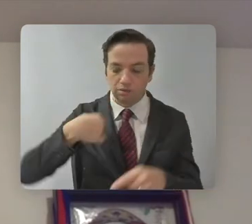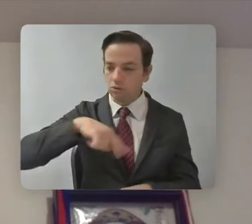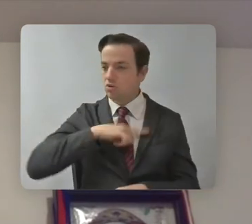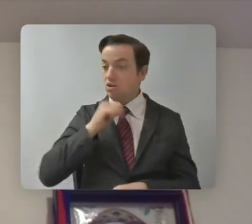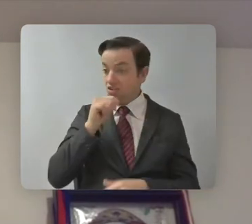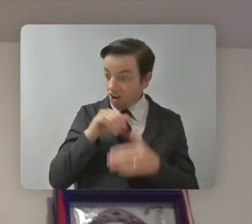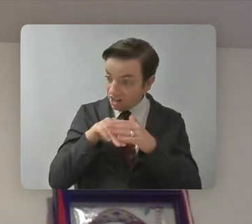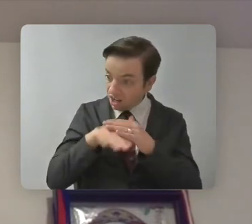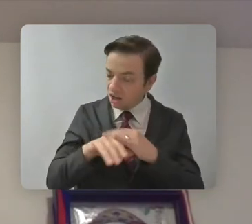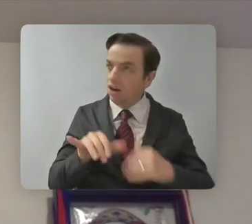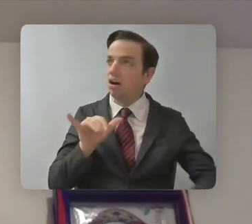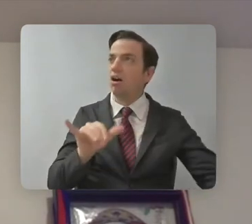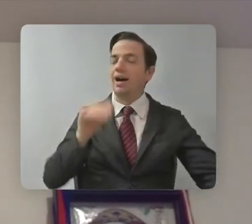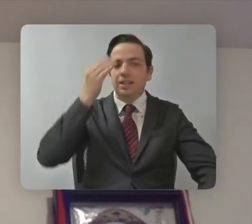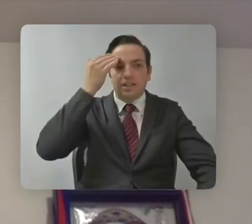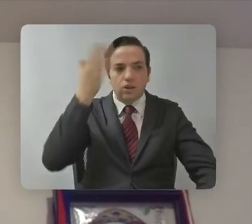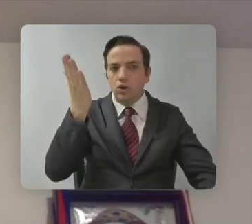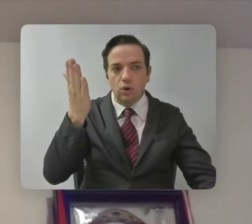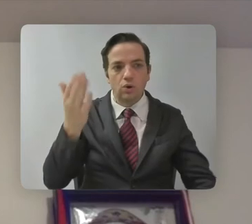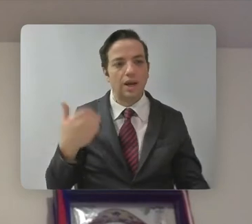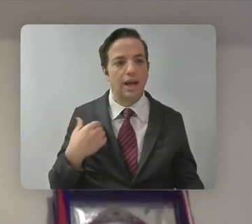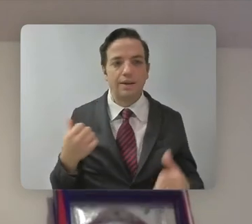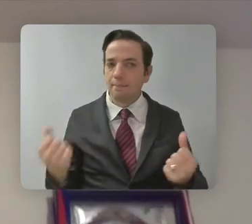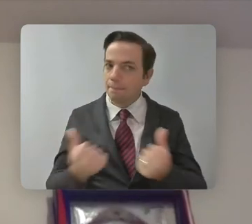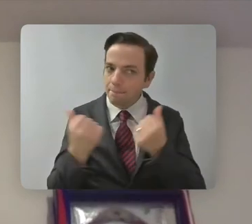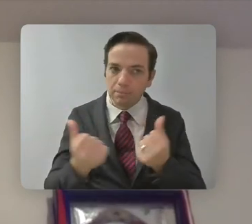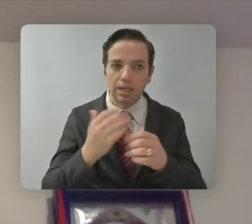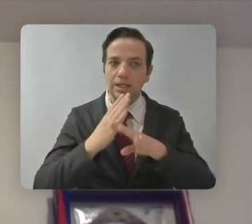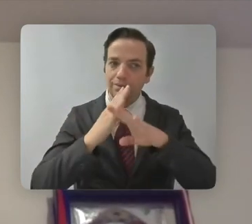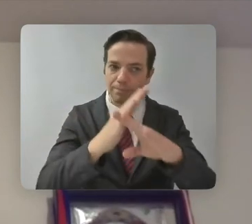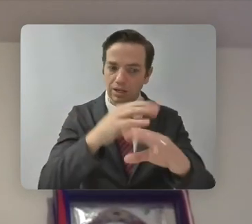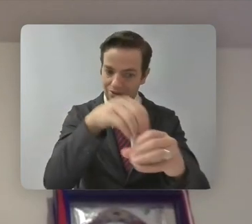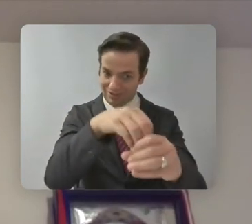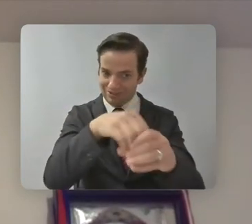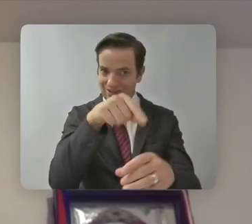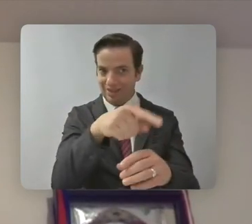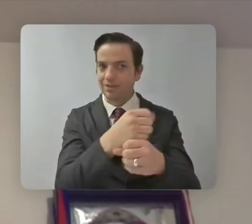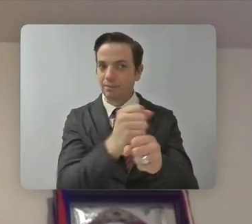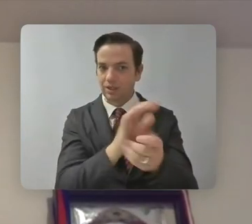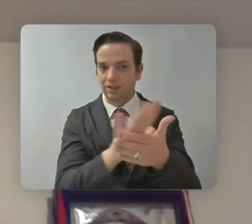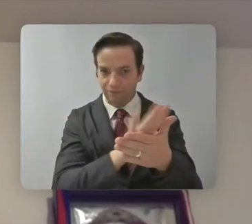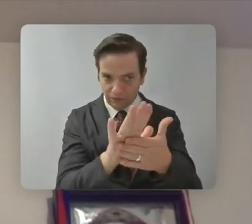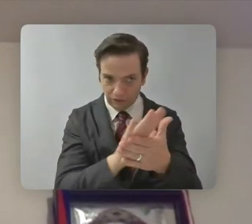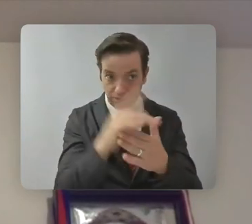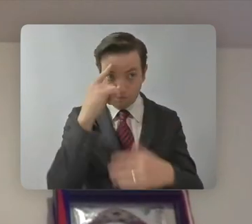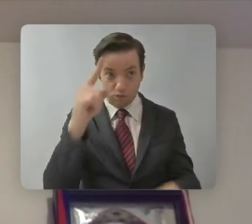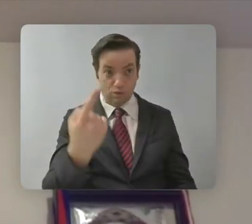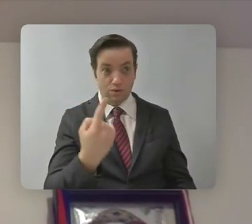have to face in the industry. And for me in particular, um, I, I have a fine line of,